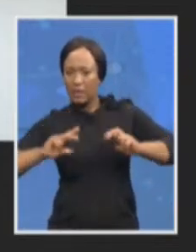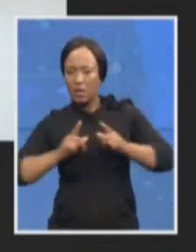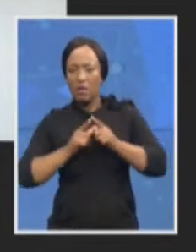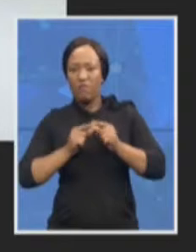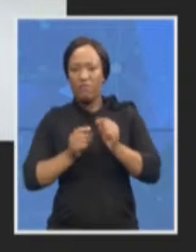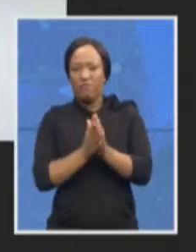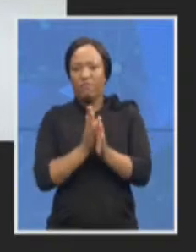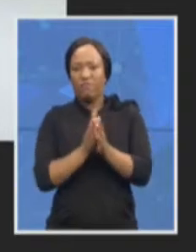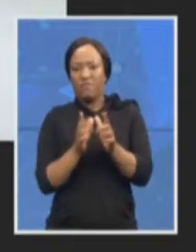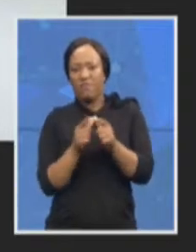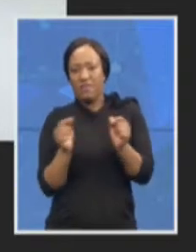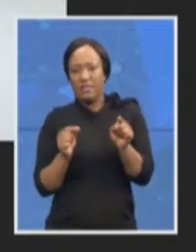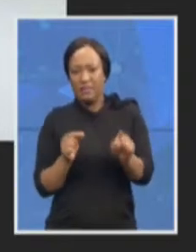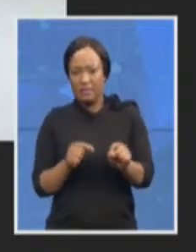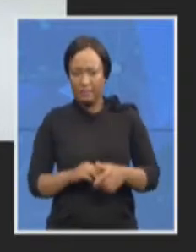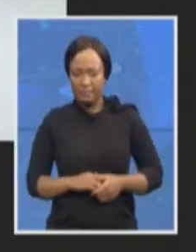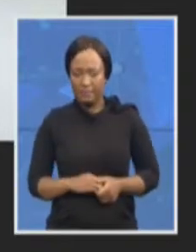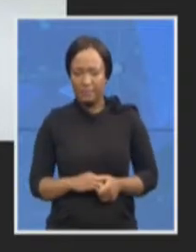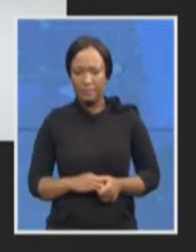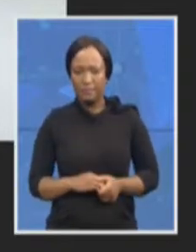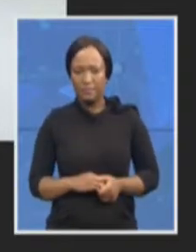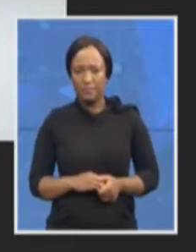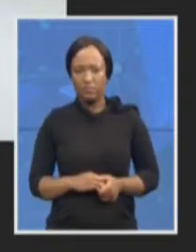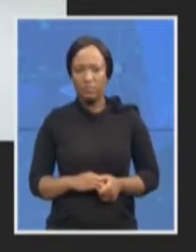with regard to the issue of